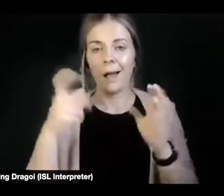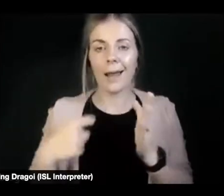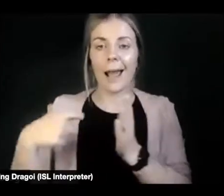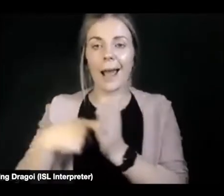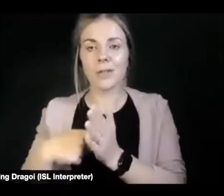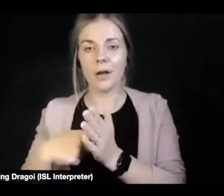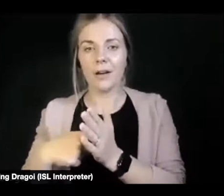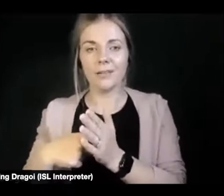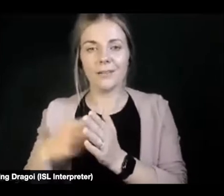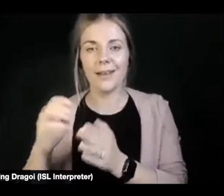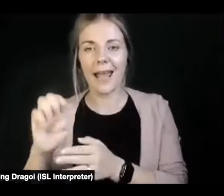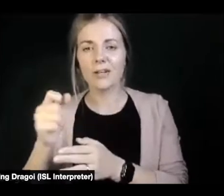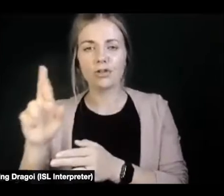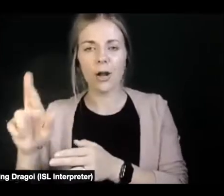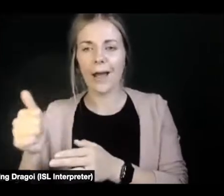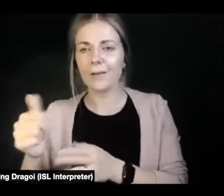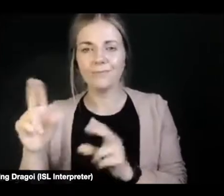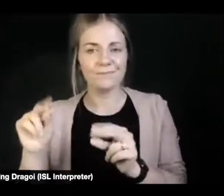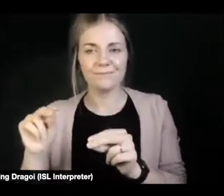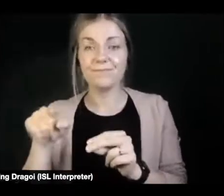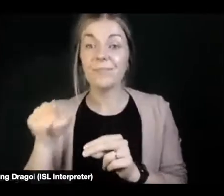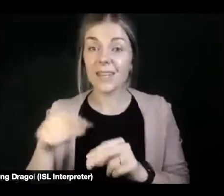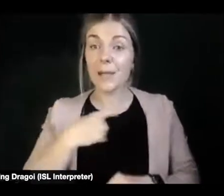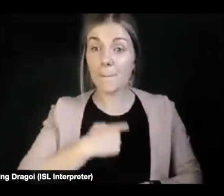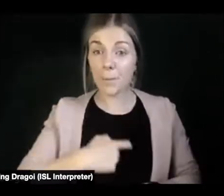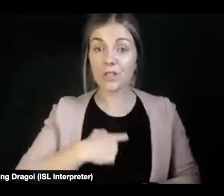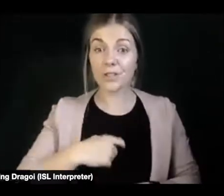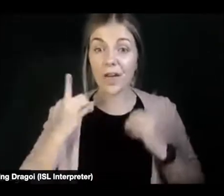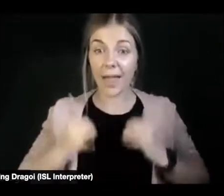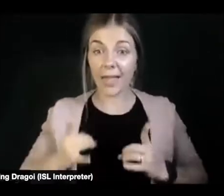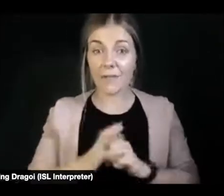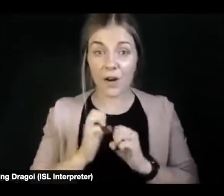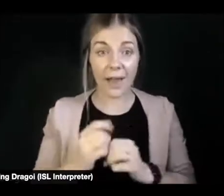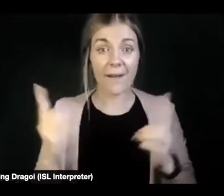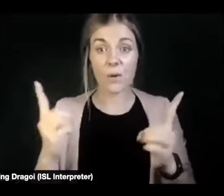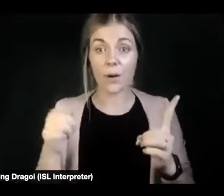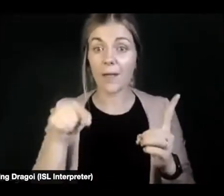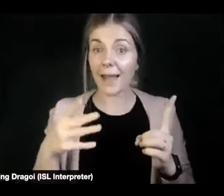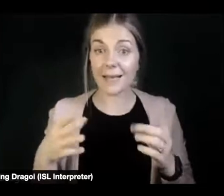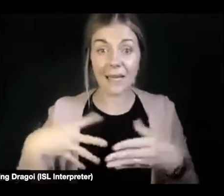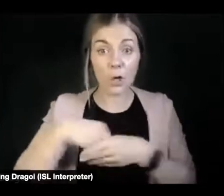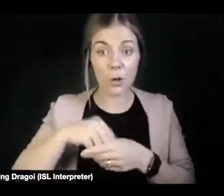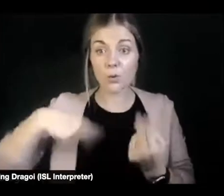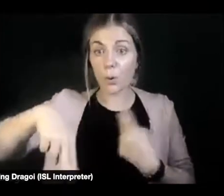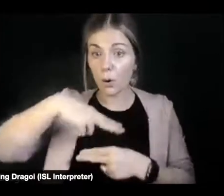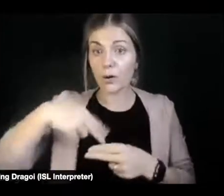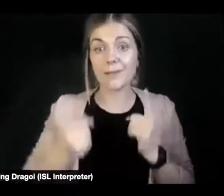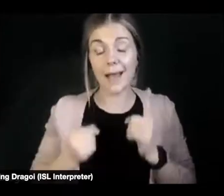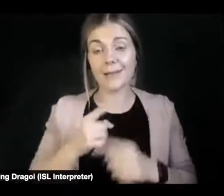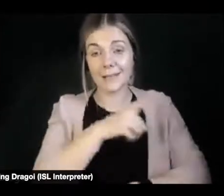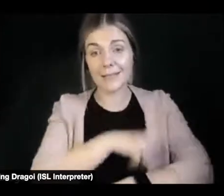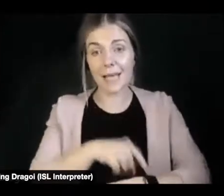It's courted to personal health for everybody. And that includes us as disabled people. So